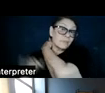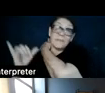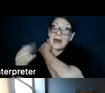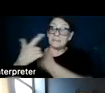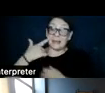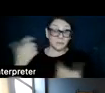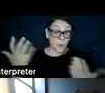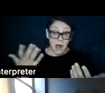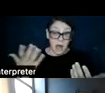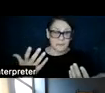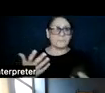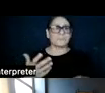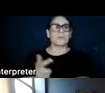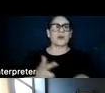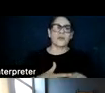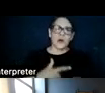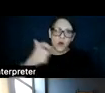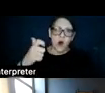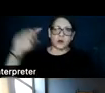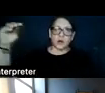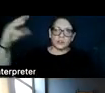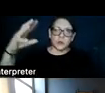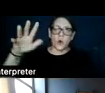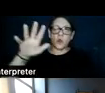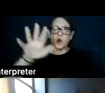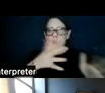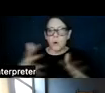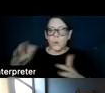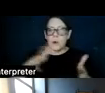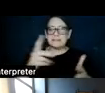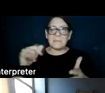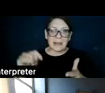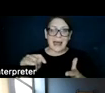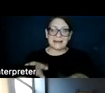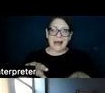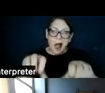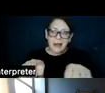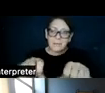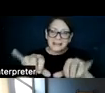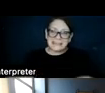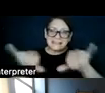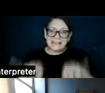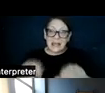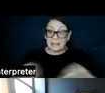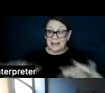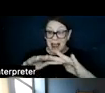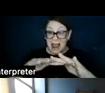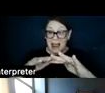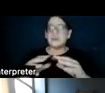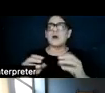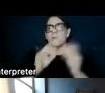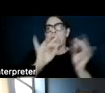the longer a solar and wind power plant occupies the same parcel of land, the more